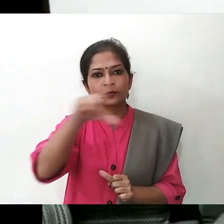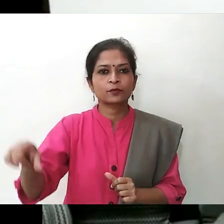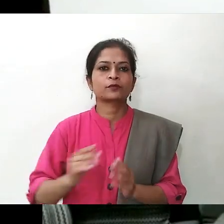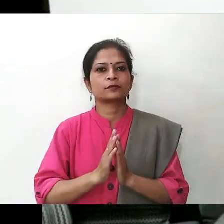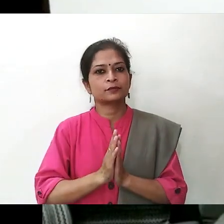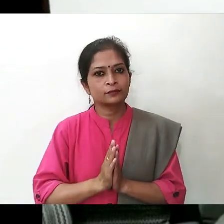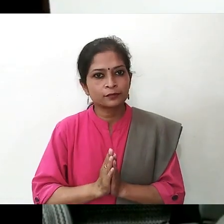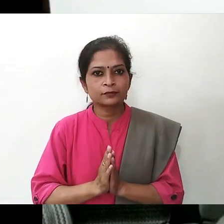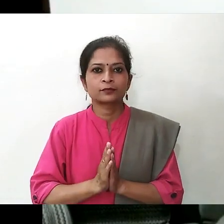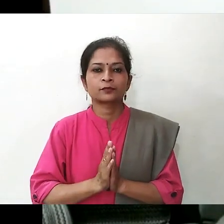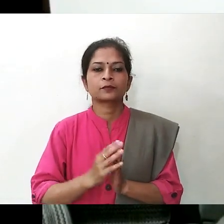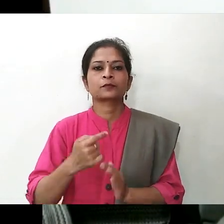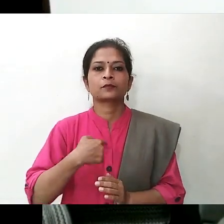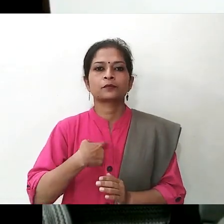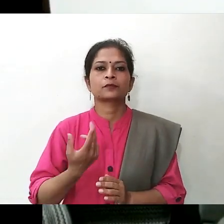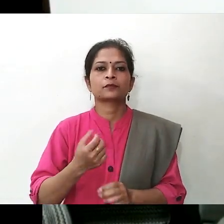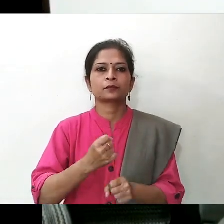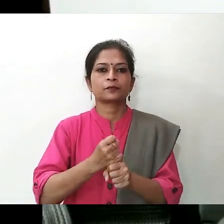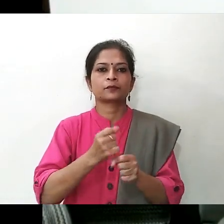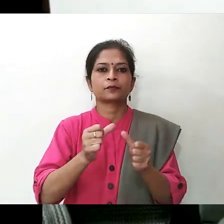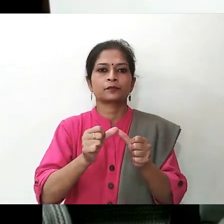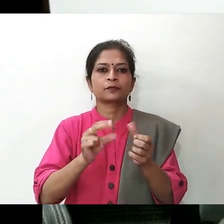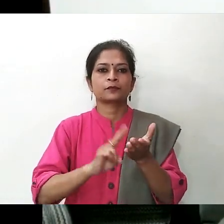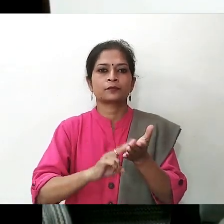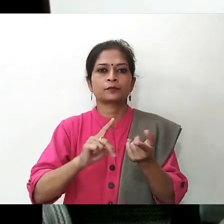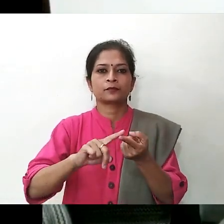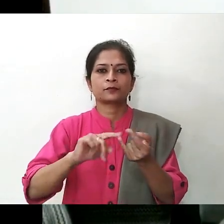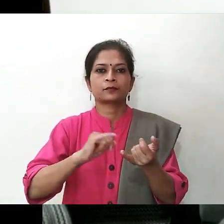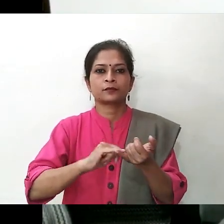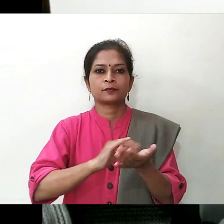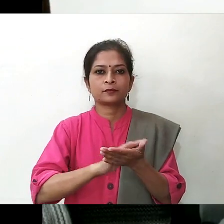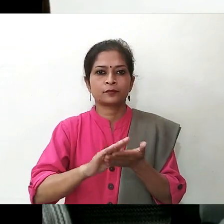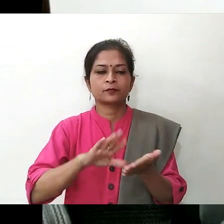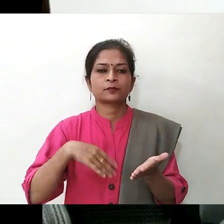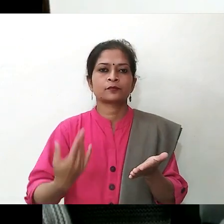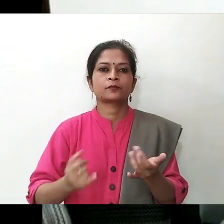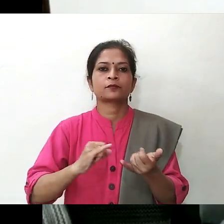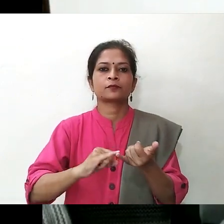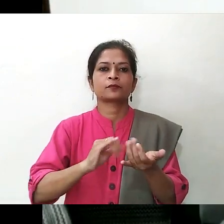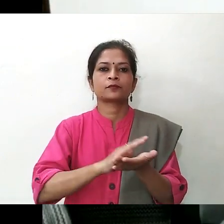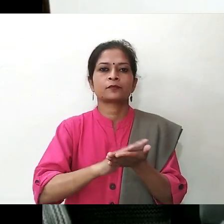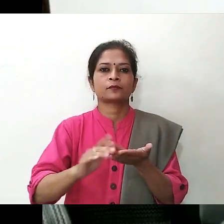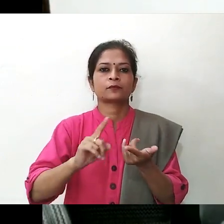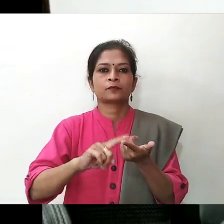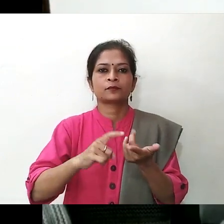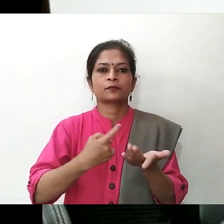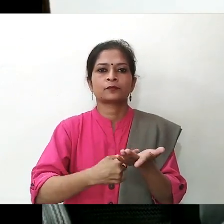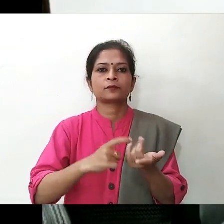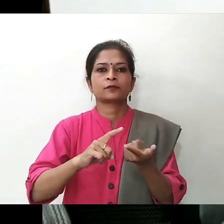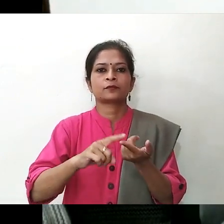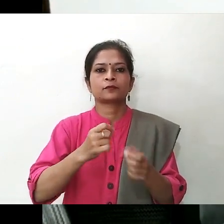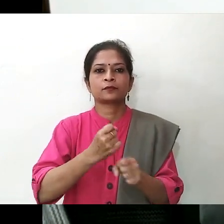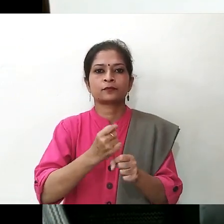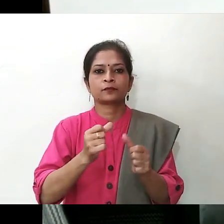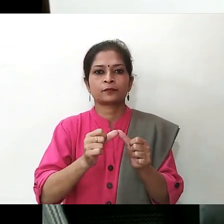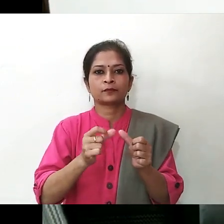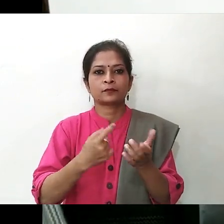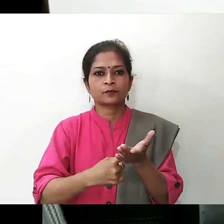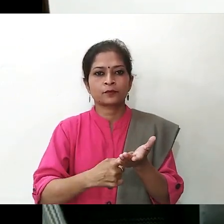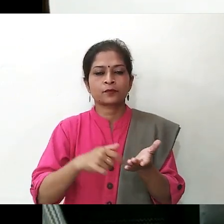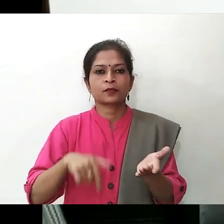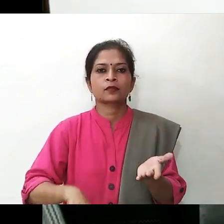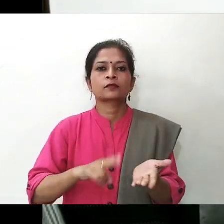Warm greetings to everyone. I am Ganesh Ragar, Principal National Institute for the Empowerment of Persons with Interactual Disabilities.